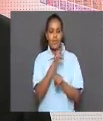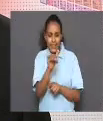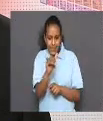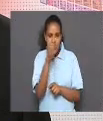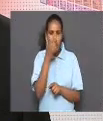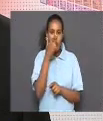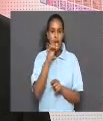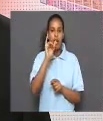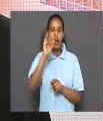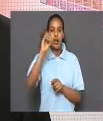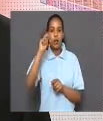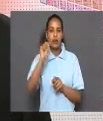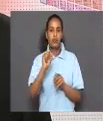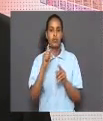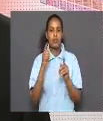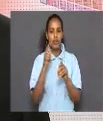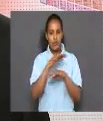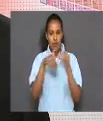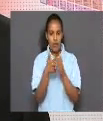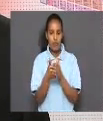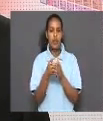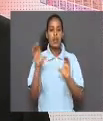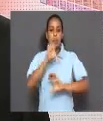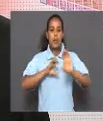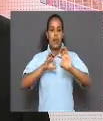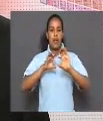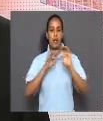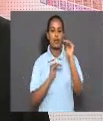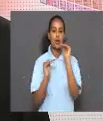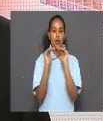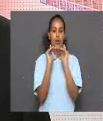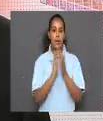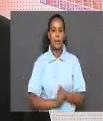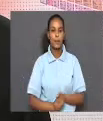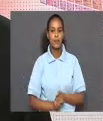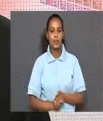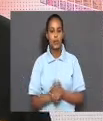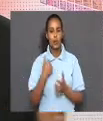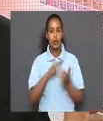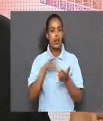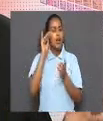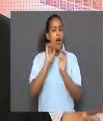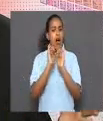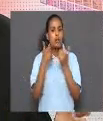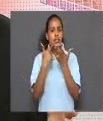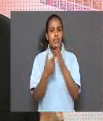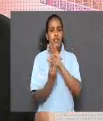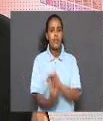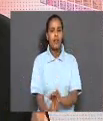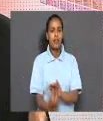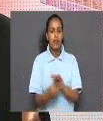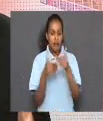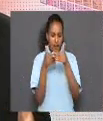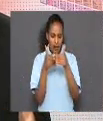same common ion, are involved in chemical equilibrium. We learned how this